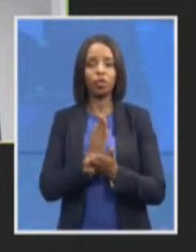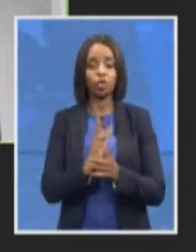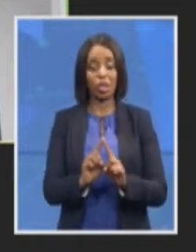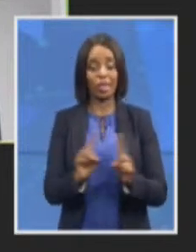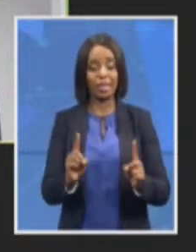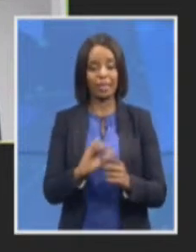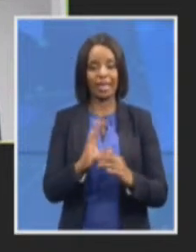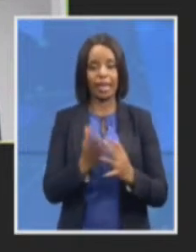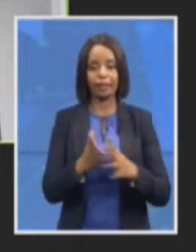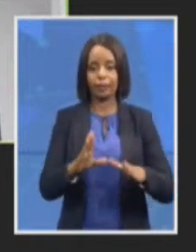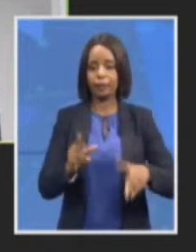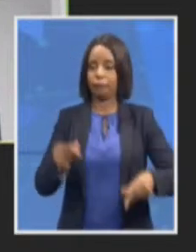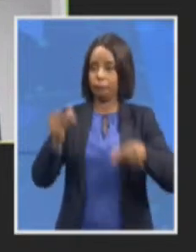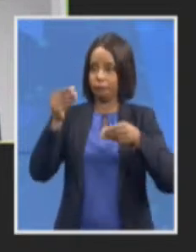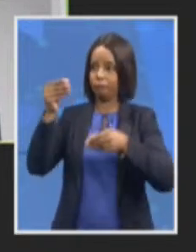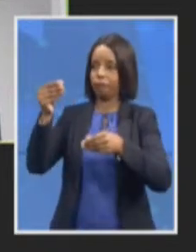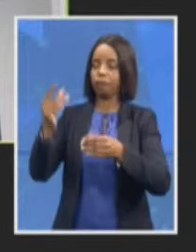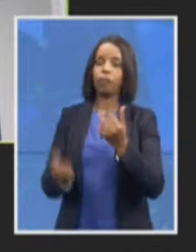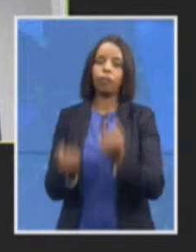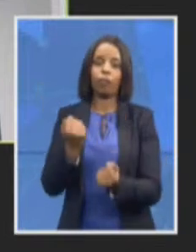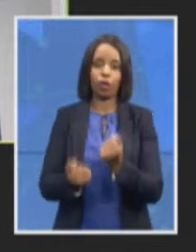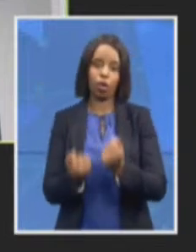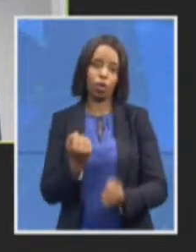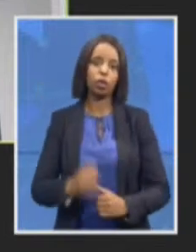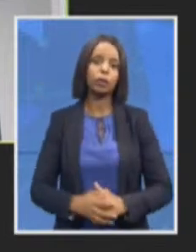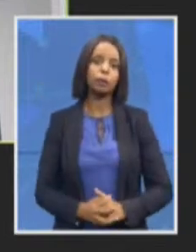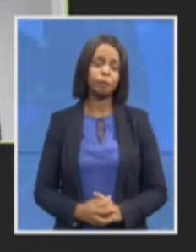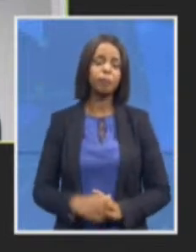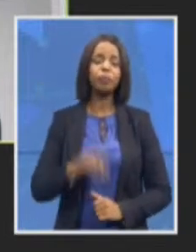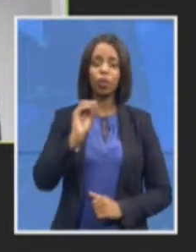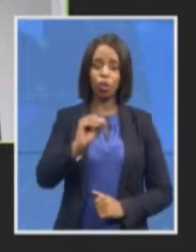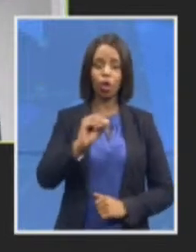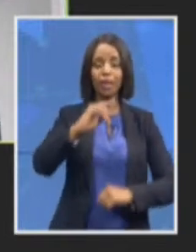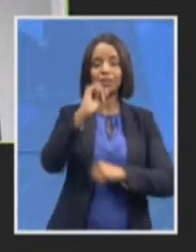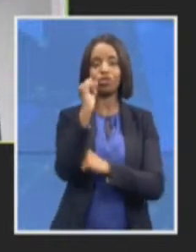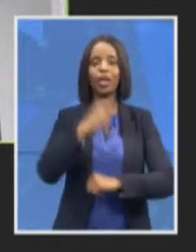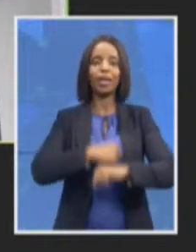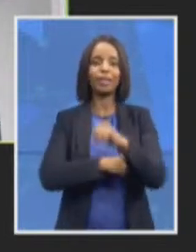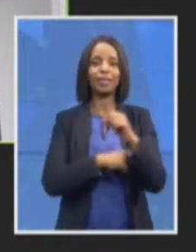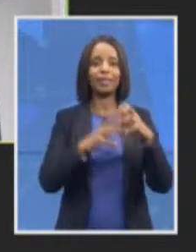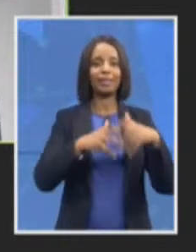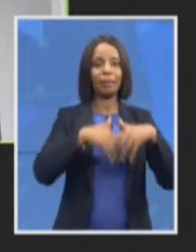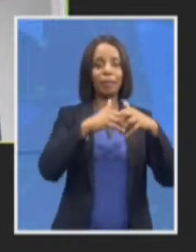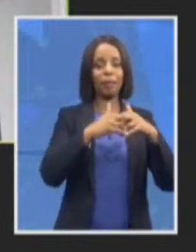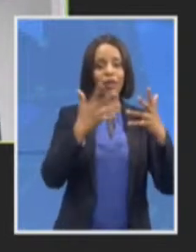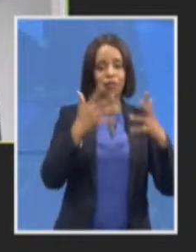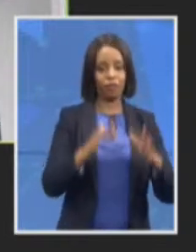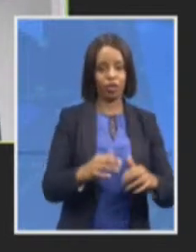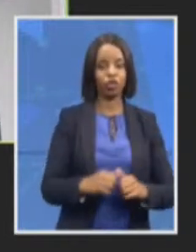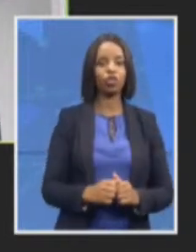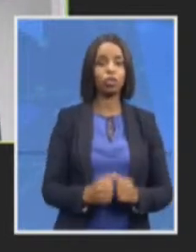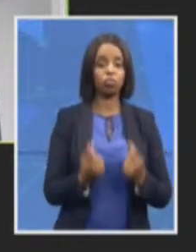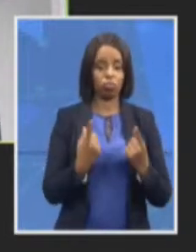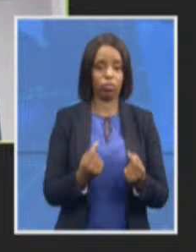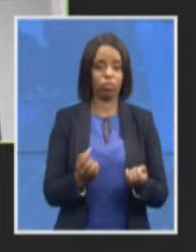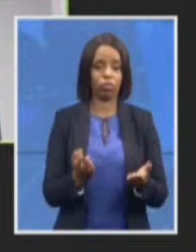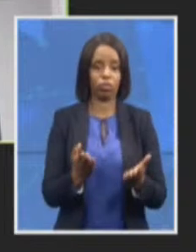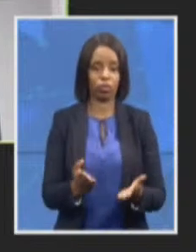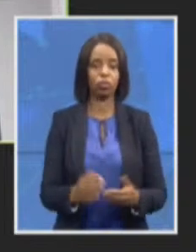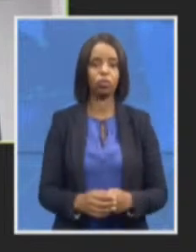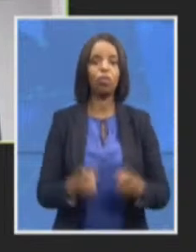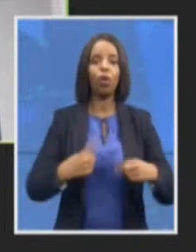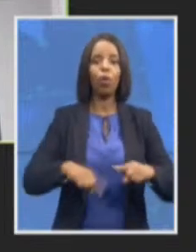to do this we are looking at ensuring that we have quality investigations we are also looking at training for investigators